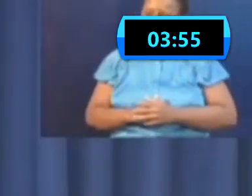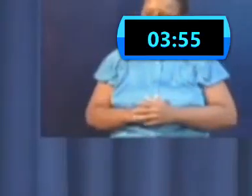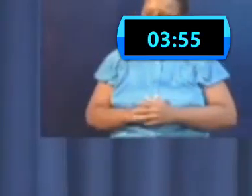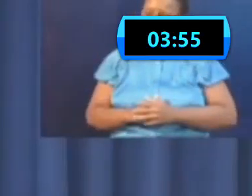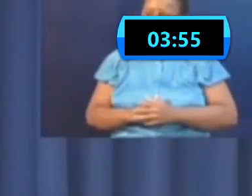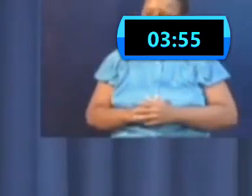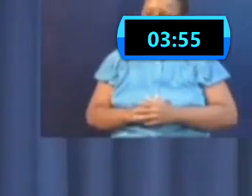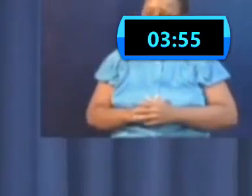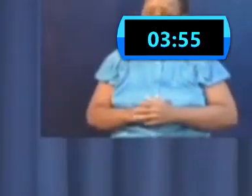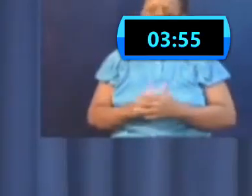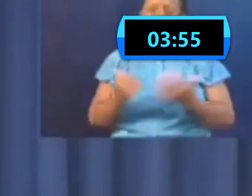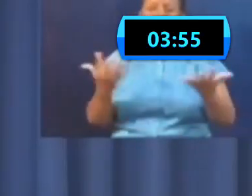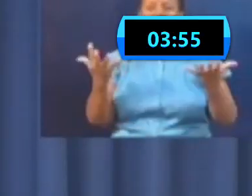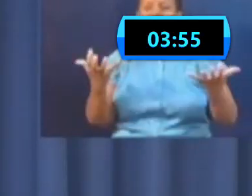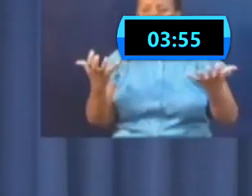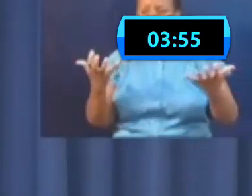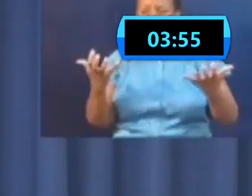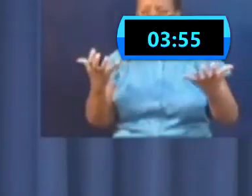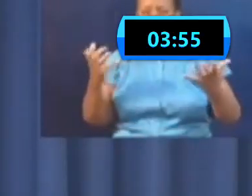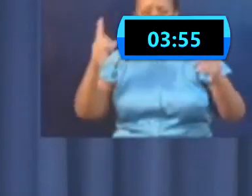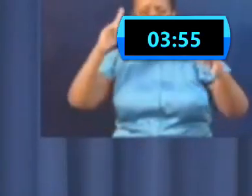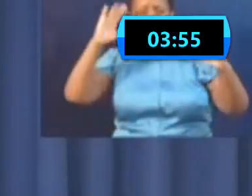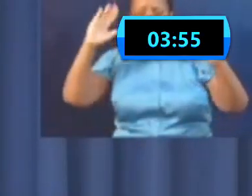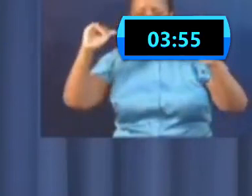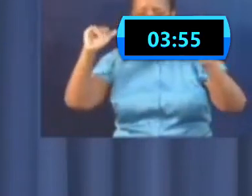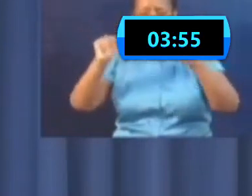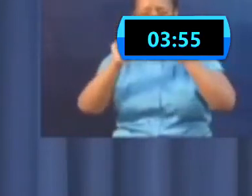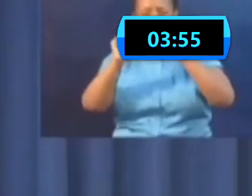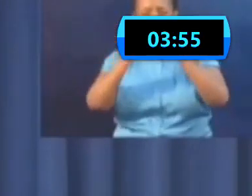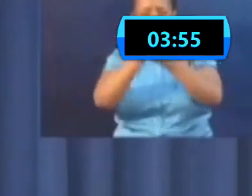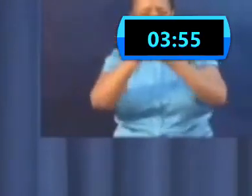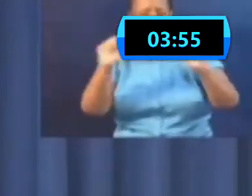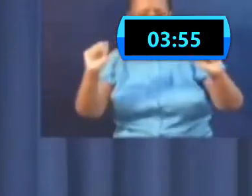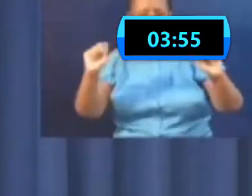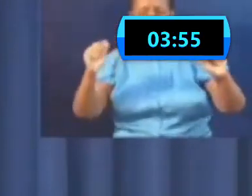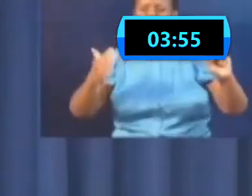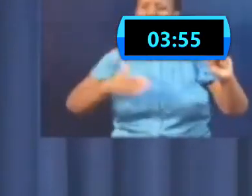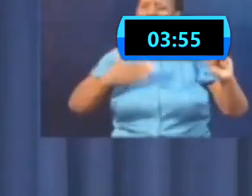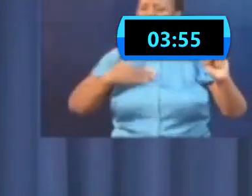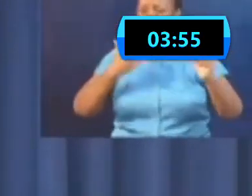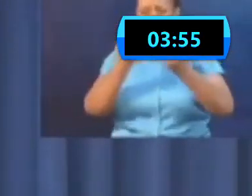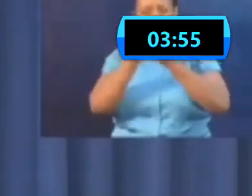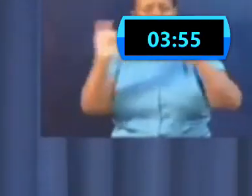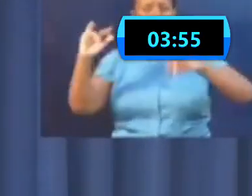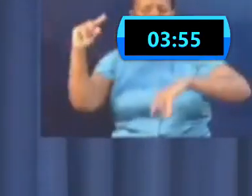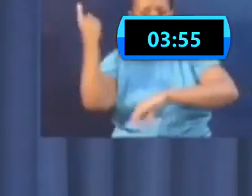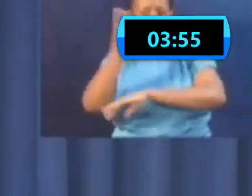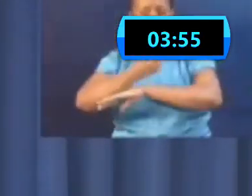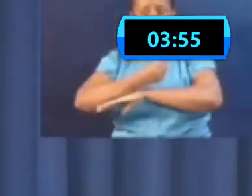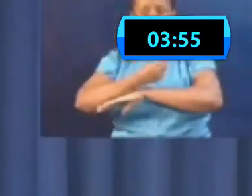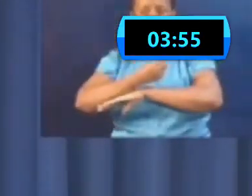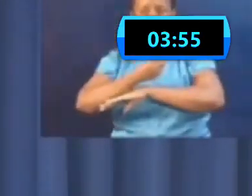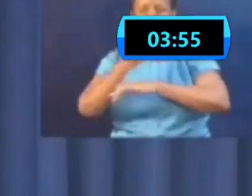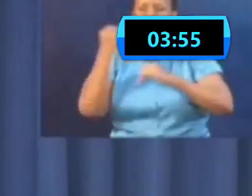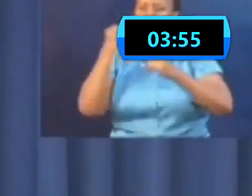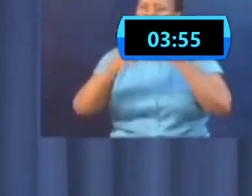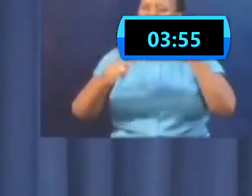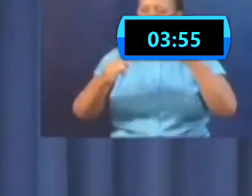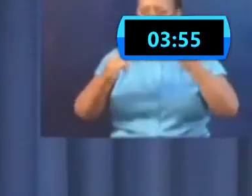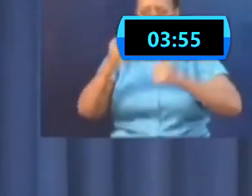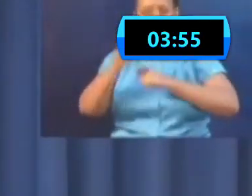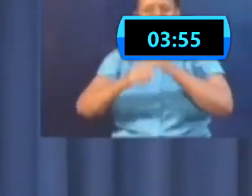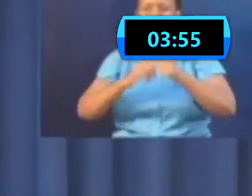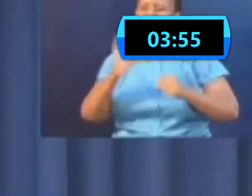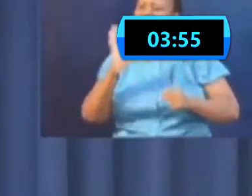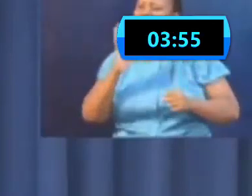safe, happy and reflective independence. Last year when we spoke of independence, the last thing that was on our mind, if